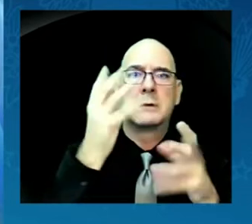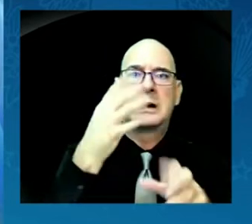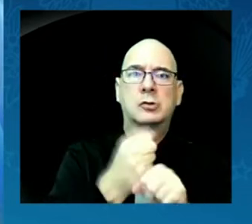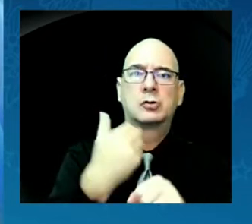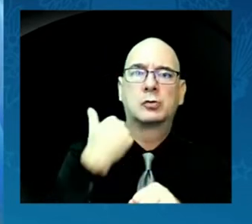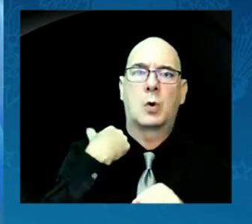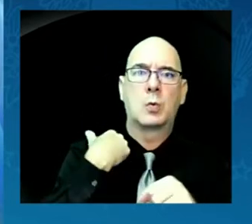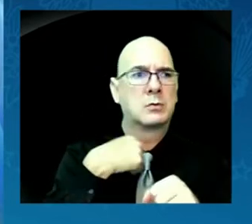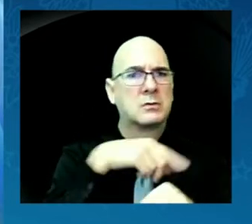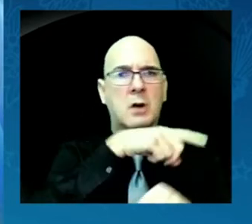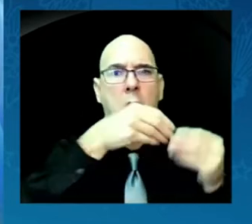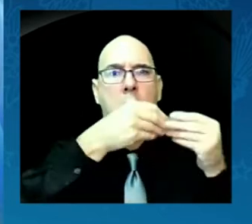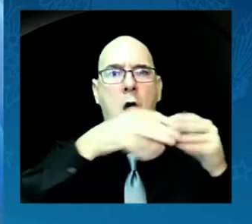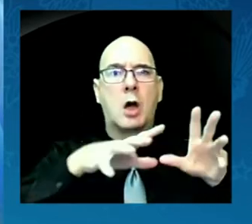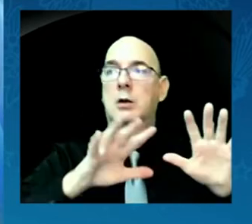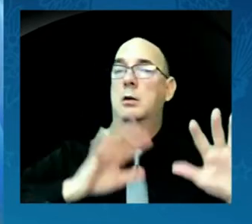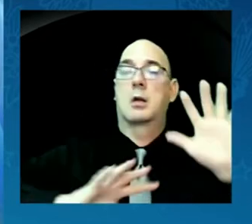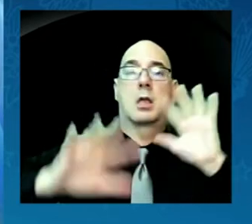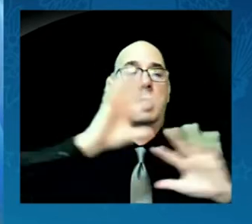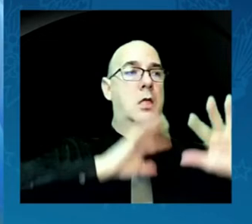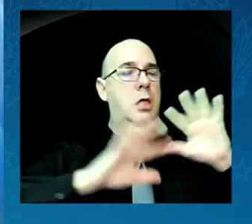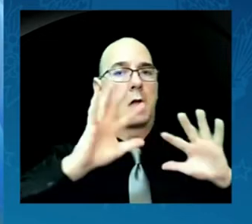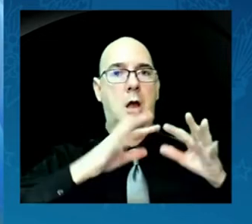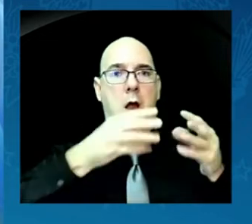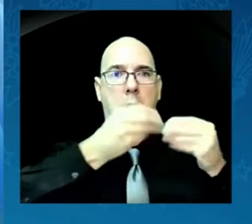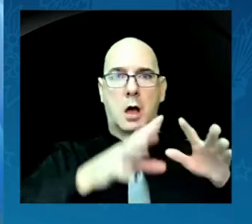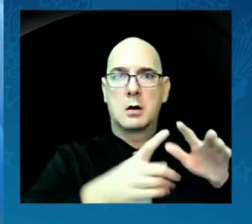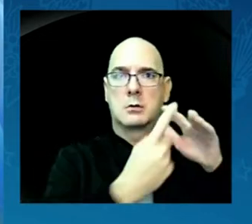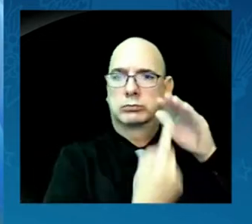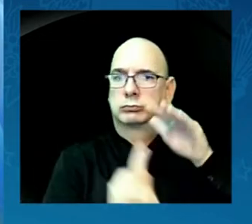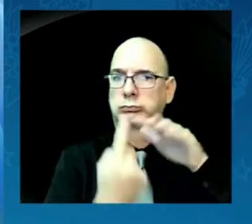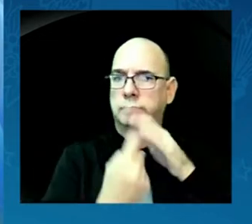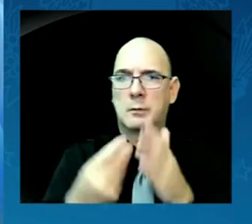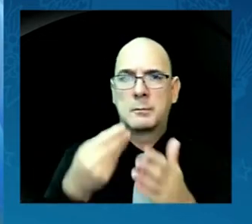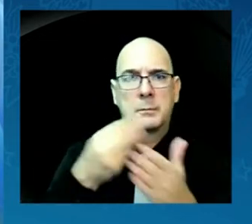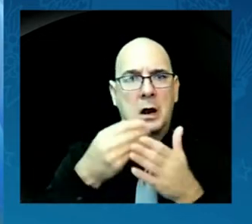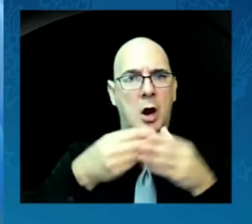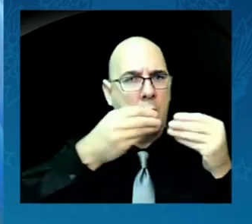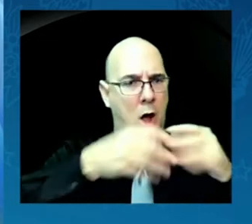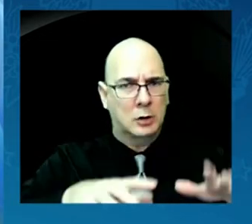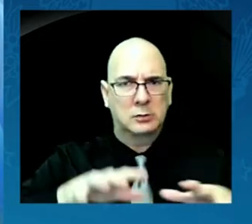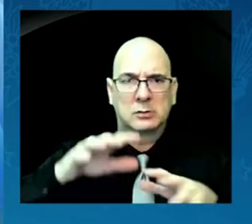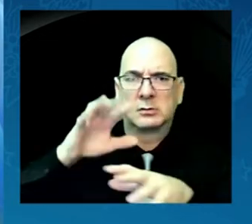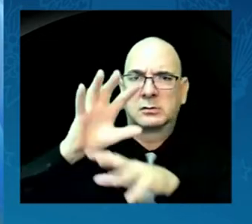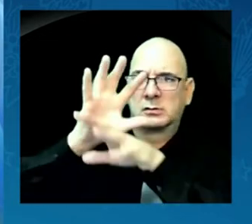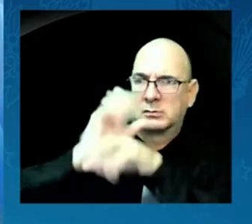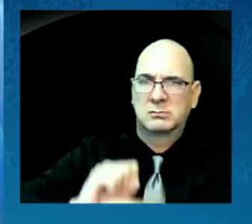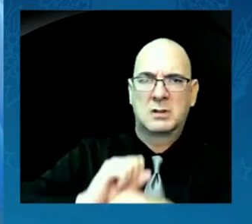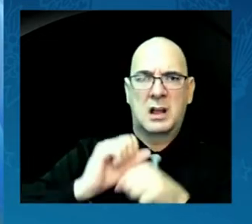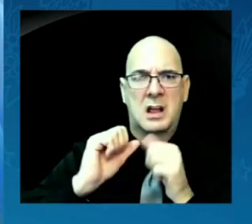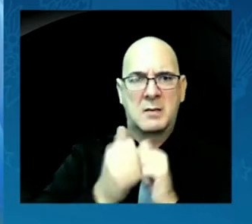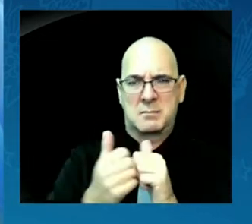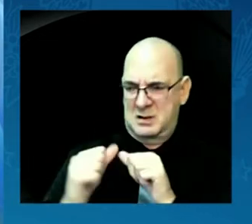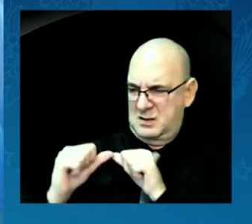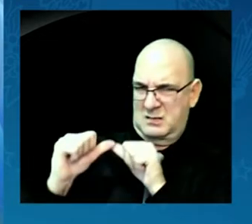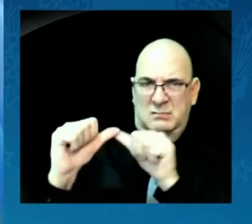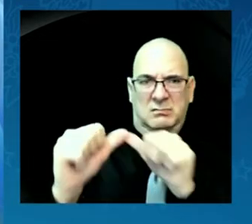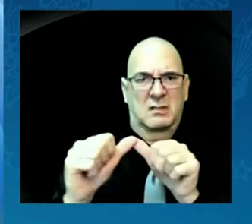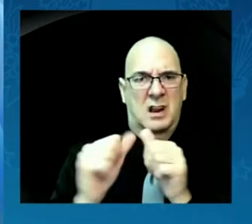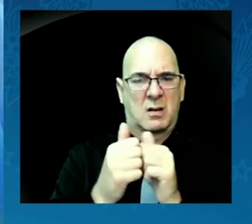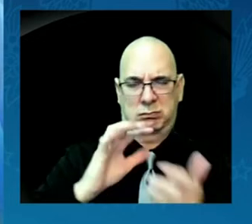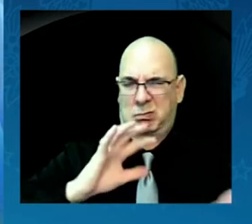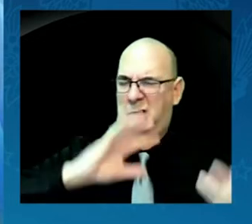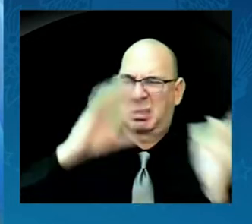and a loss of normalcy. But the pandemic has also presented us with an opportunity. The pandemic has